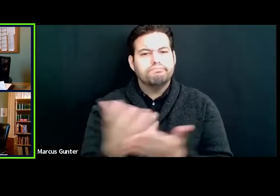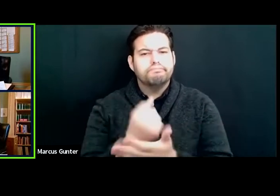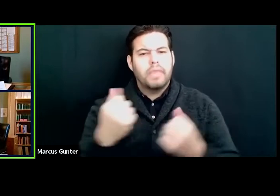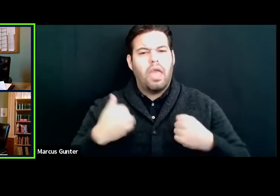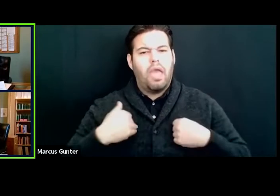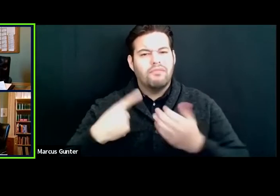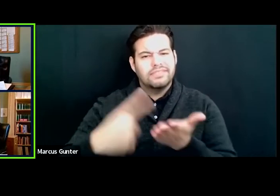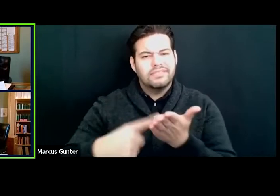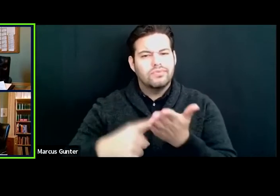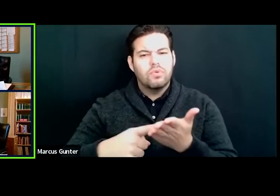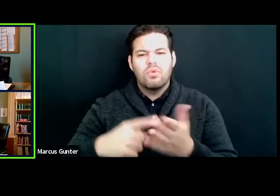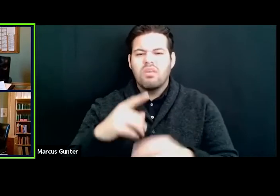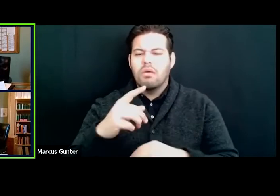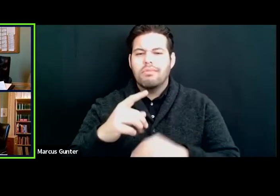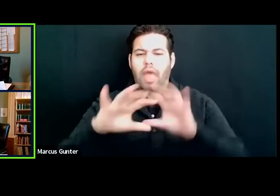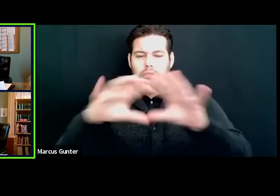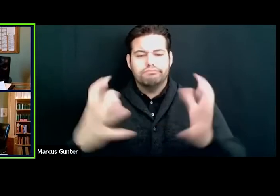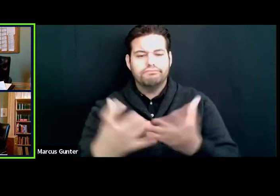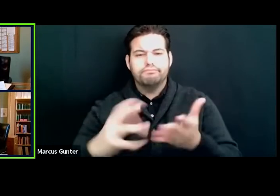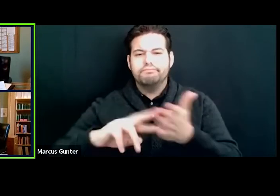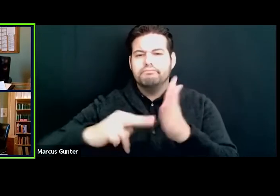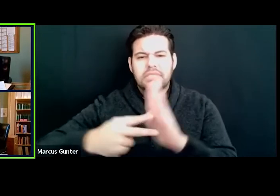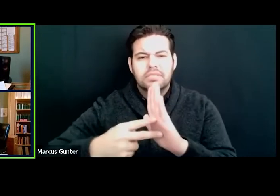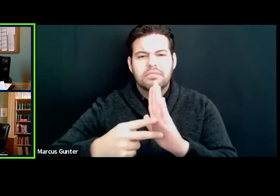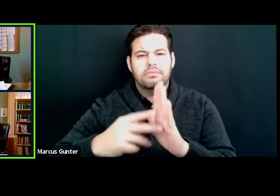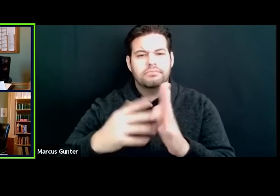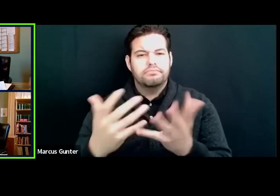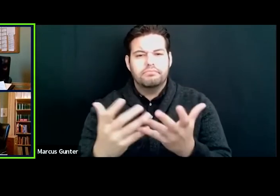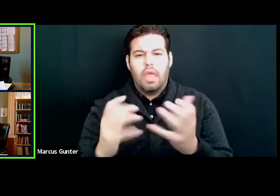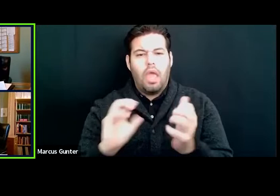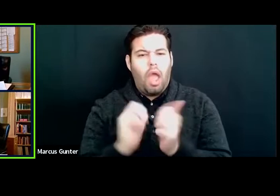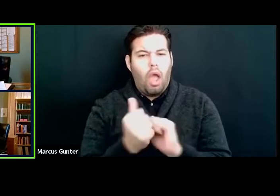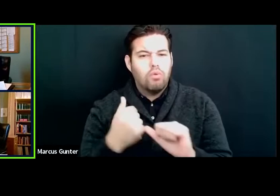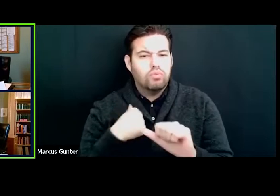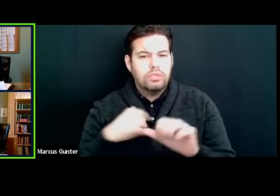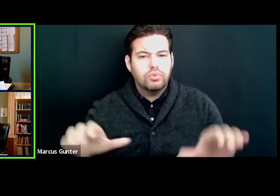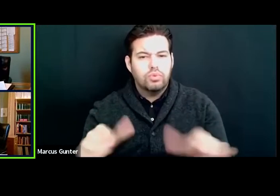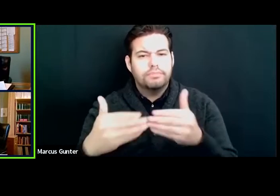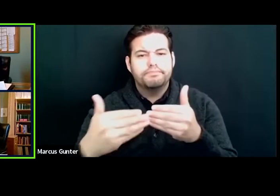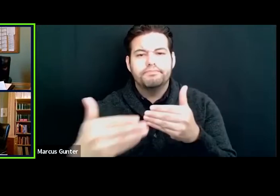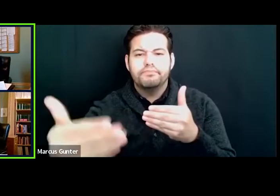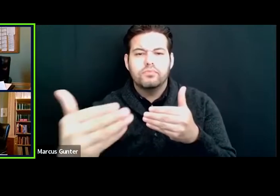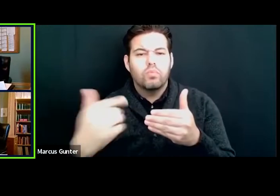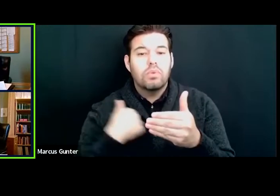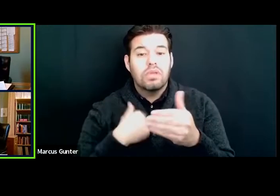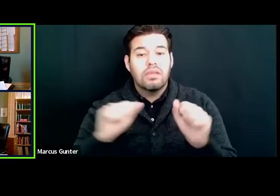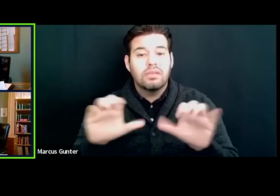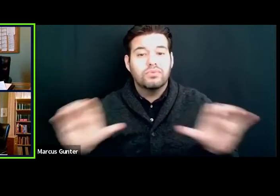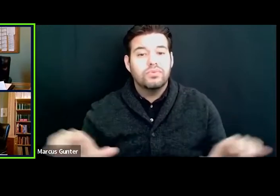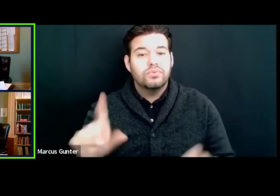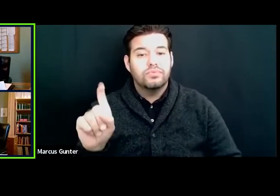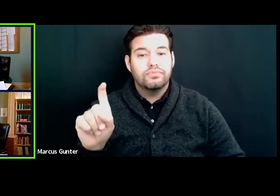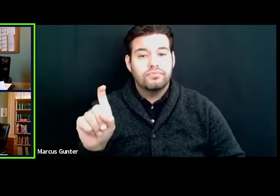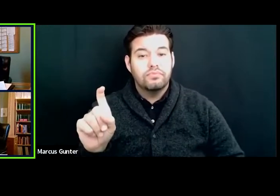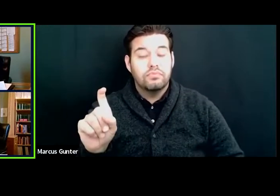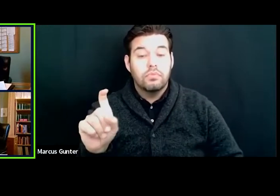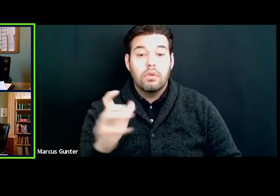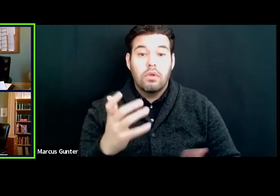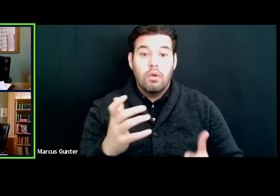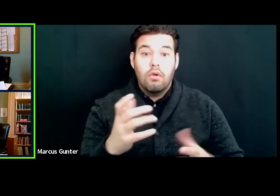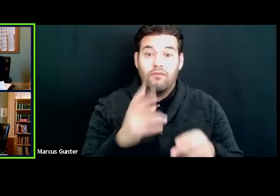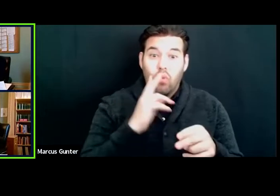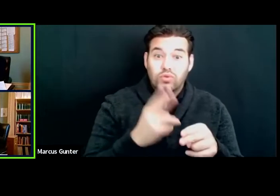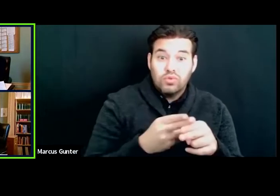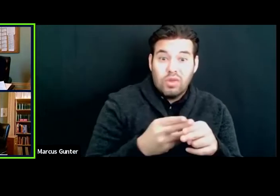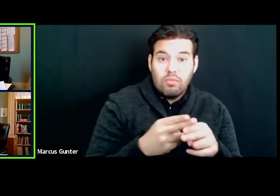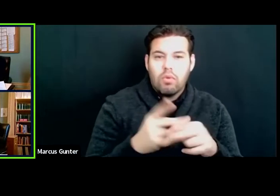what that means, and how we go about it, and what, what more we can do, and maybe what we can do in the short run,